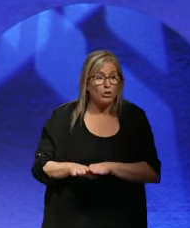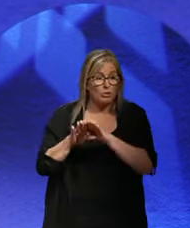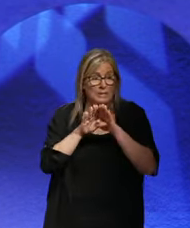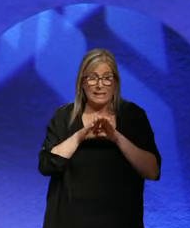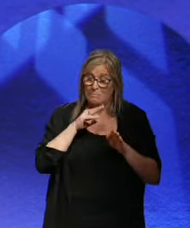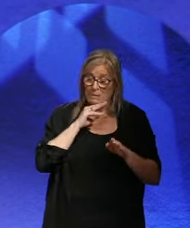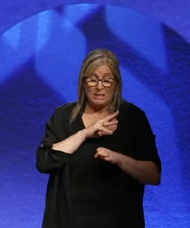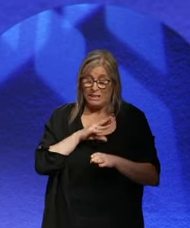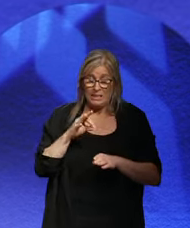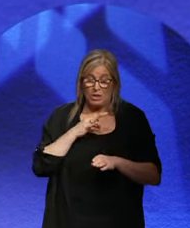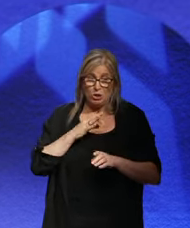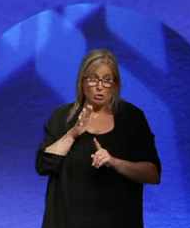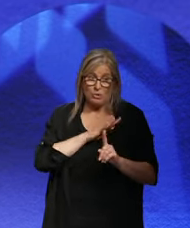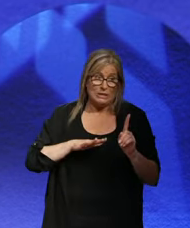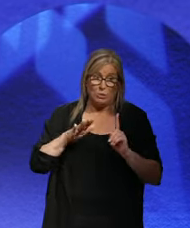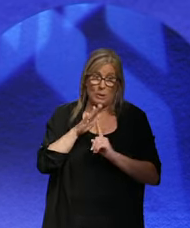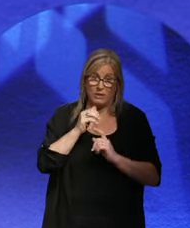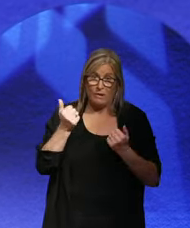a good place there.